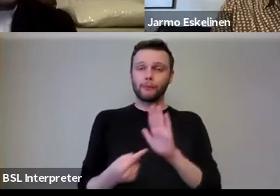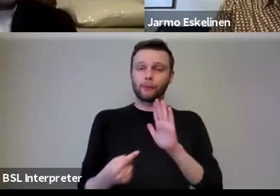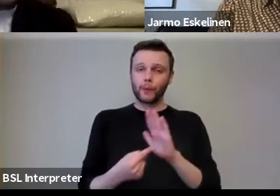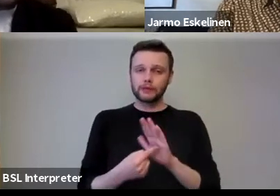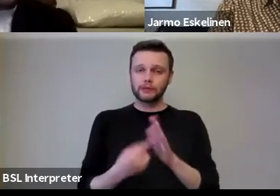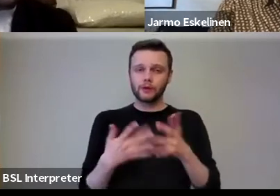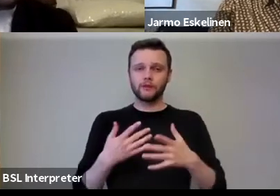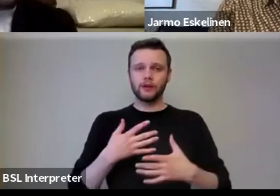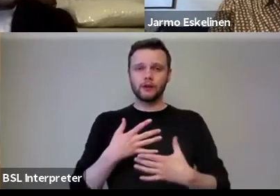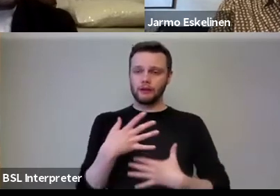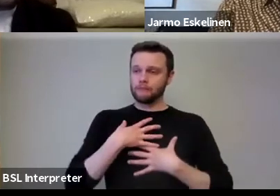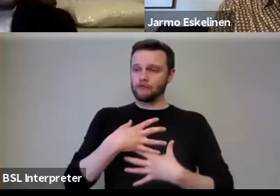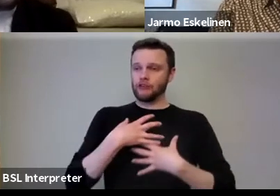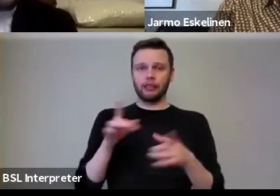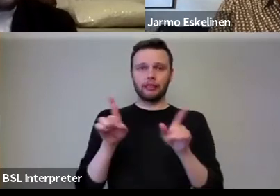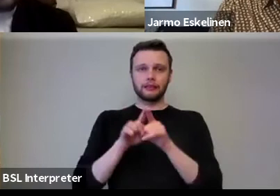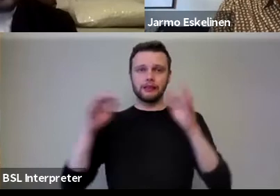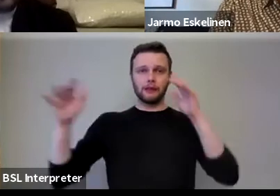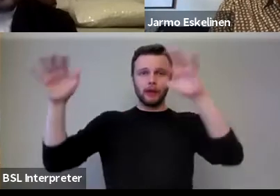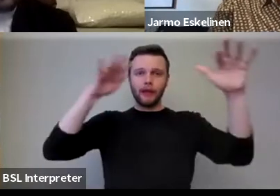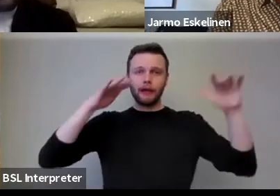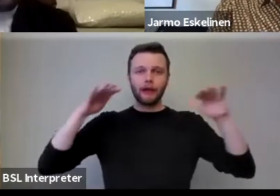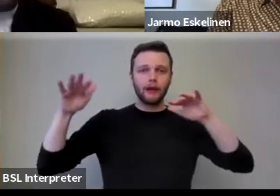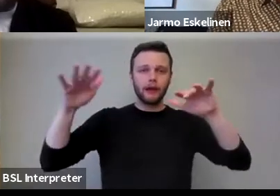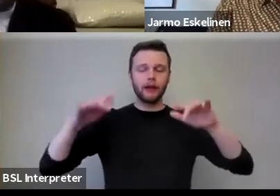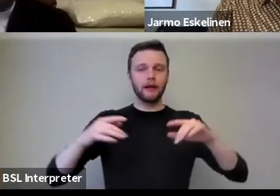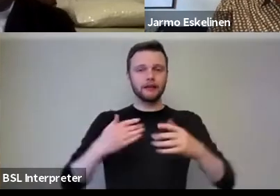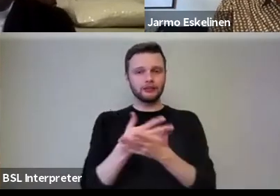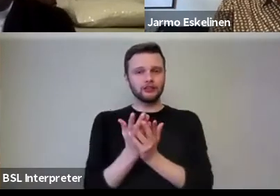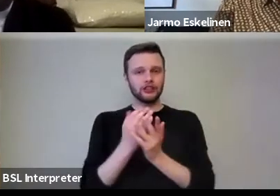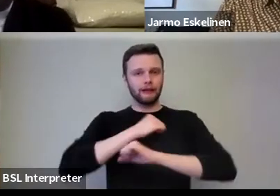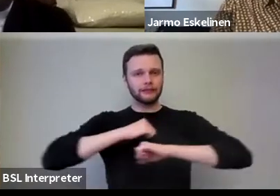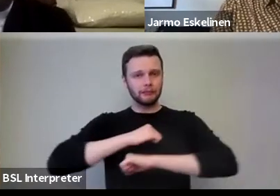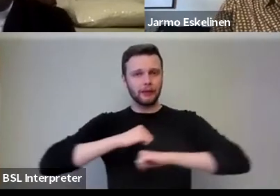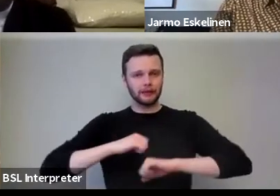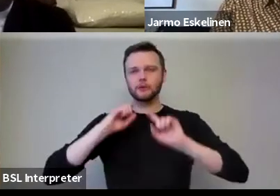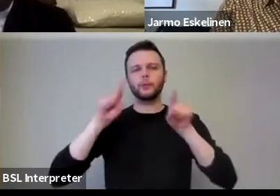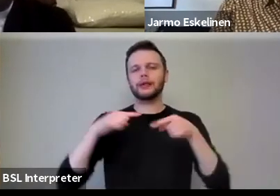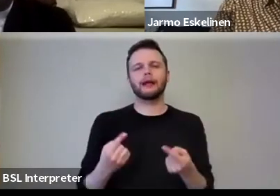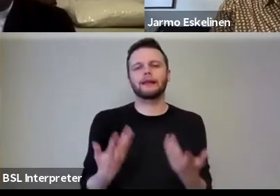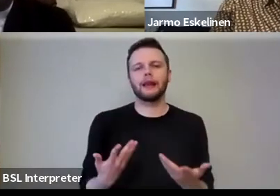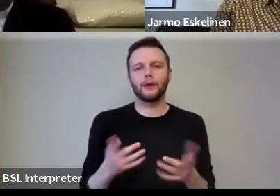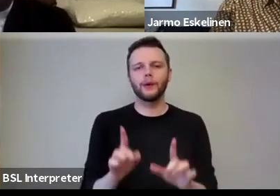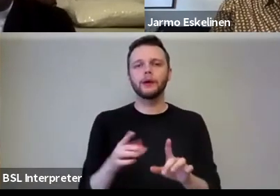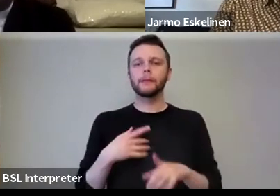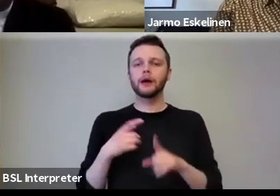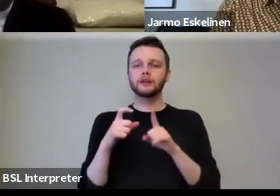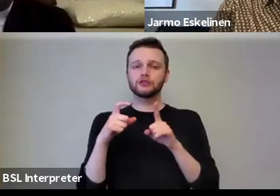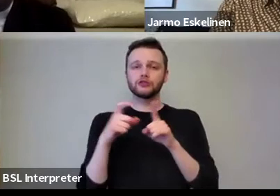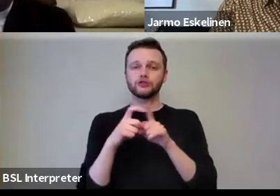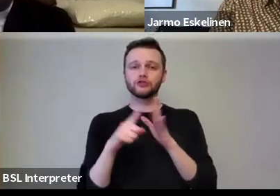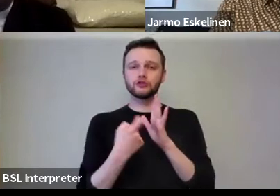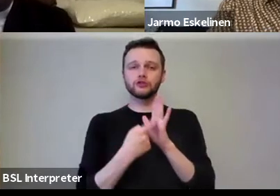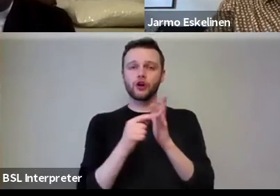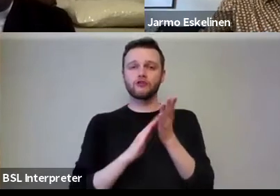breathing the same air and sharing the same space, which we clearly can't do now. Um, but as, as Dorothy has picked up, there are many